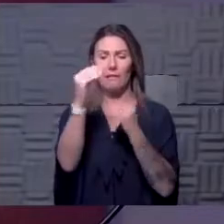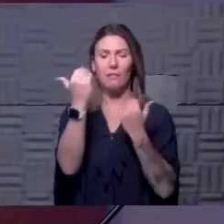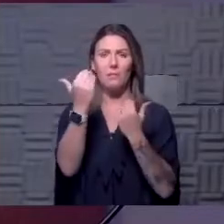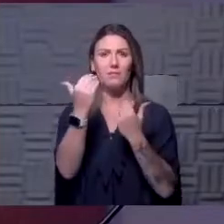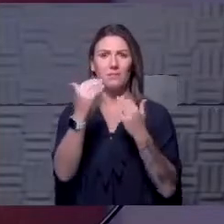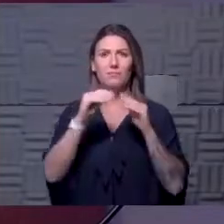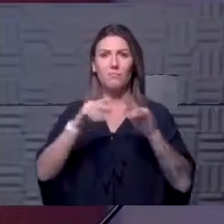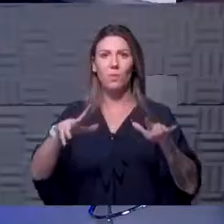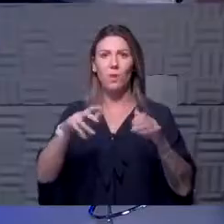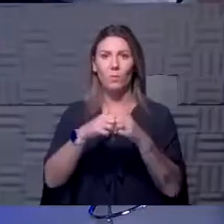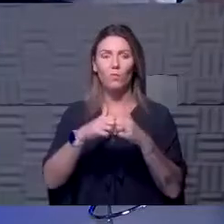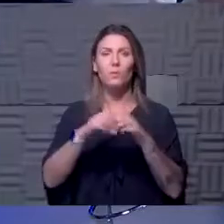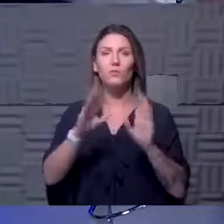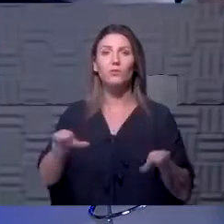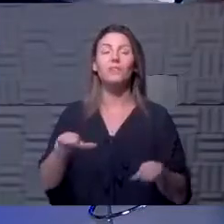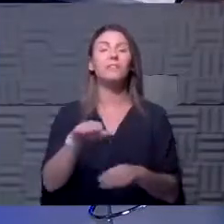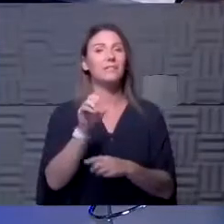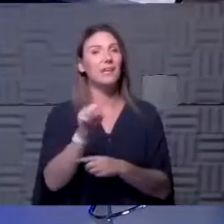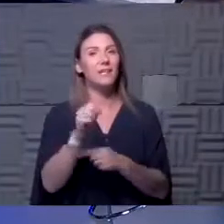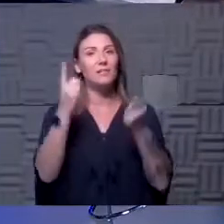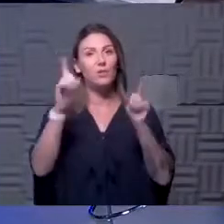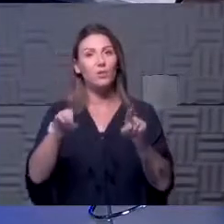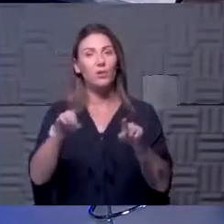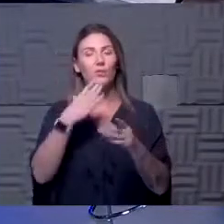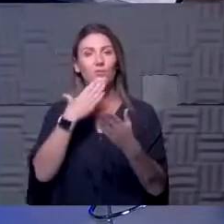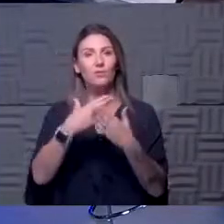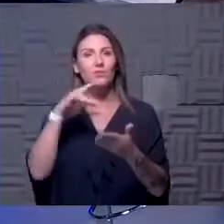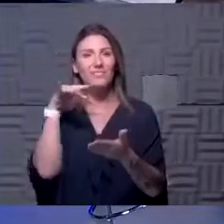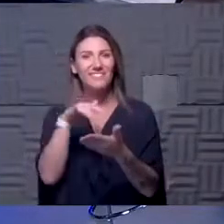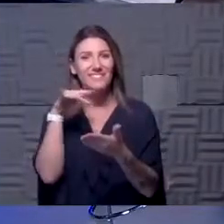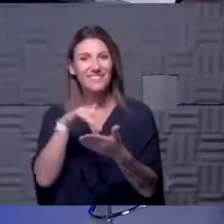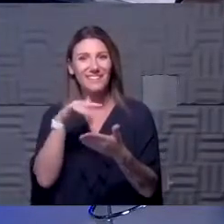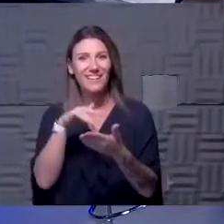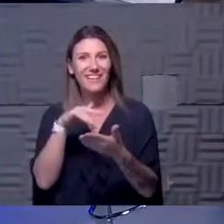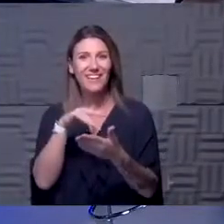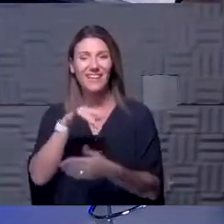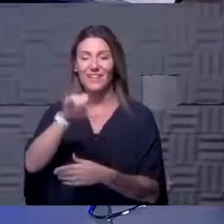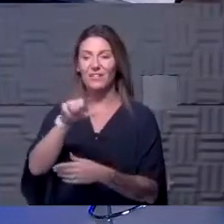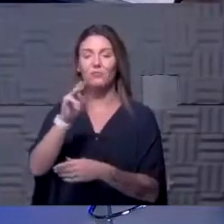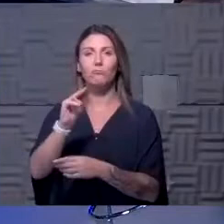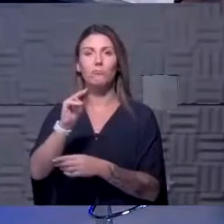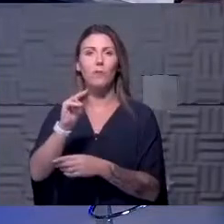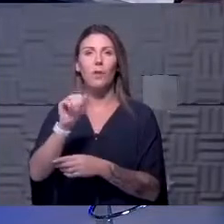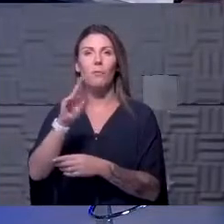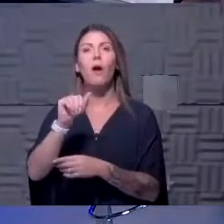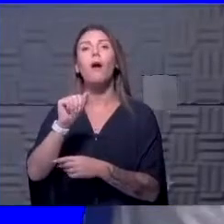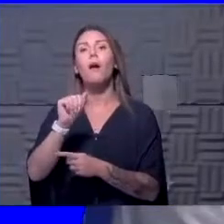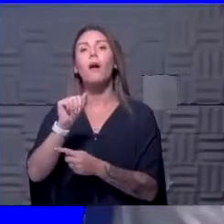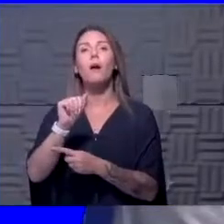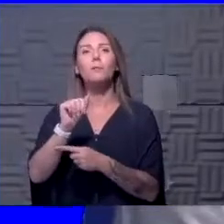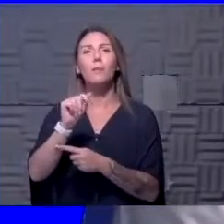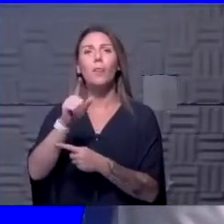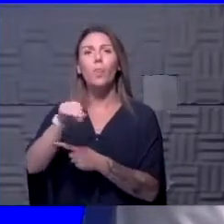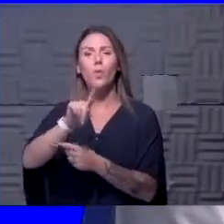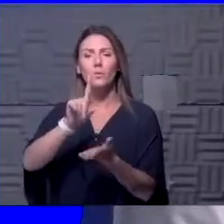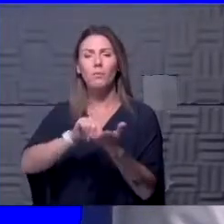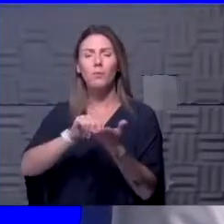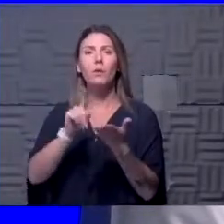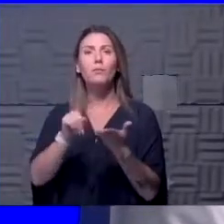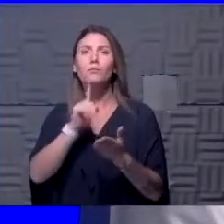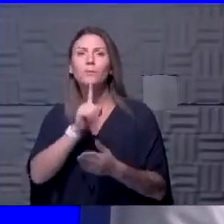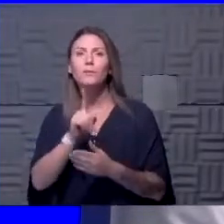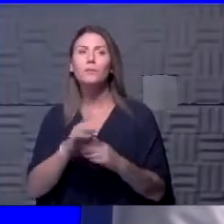children. Yeah, and I would agree. You know, there was a good study in one of the JAMA publications about really